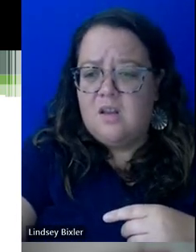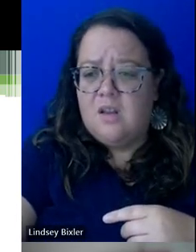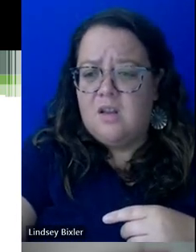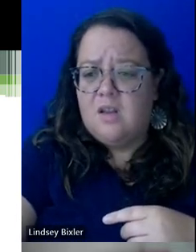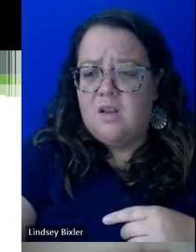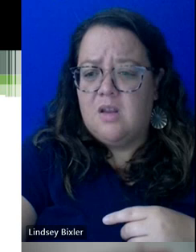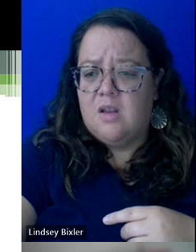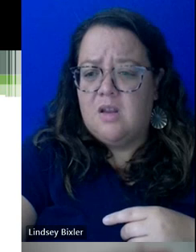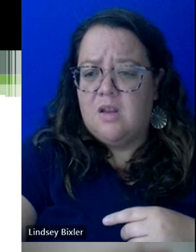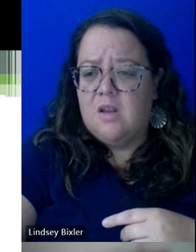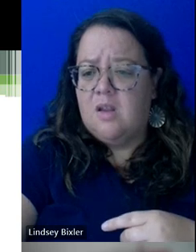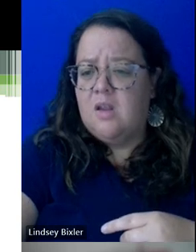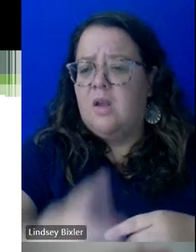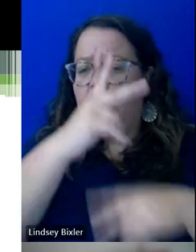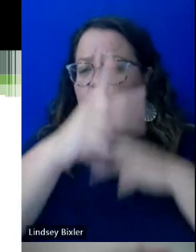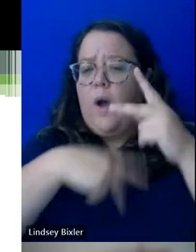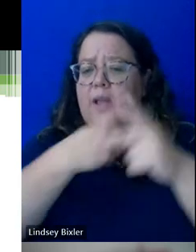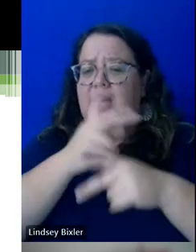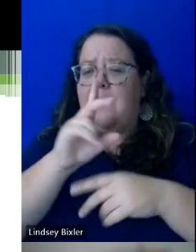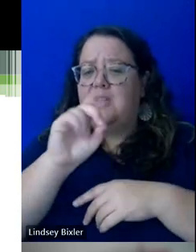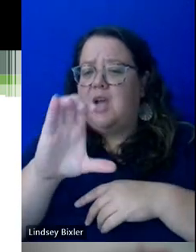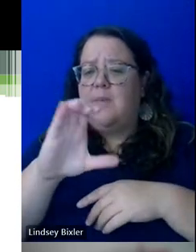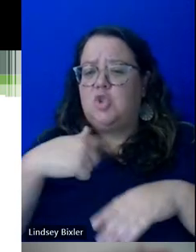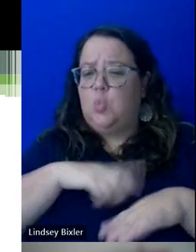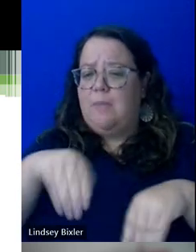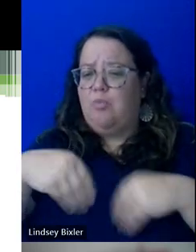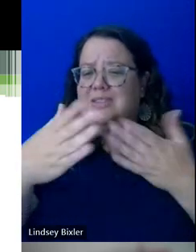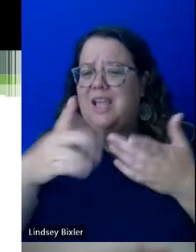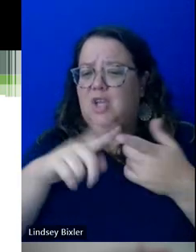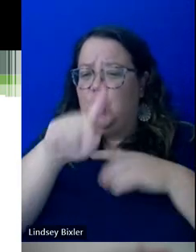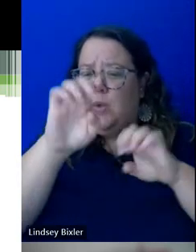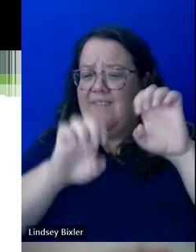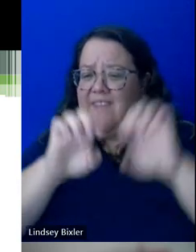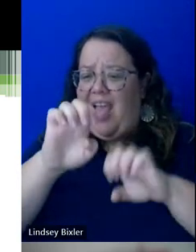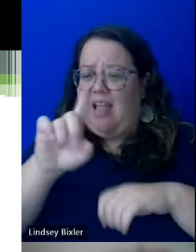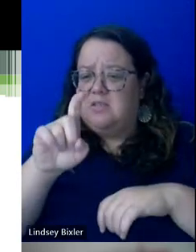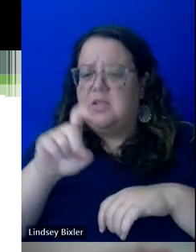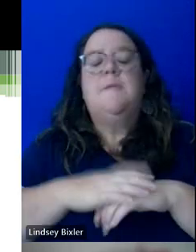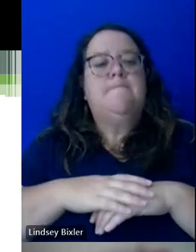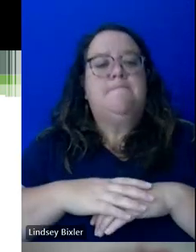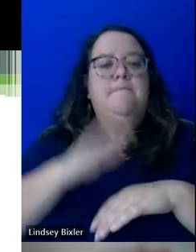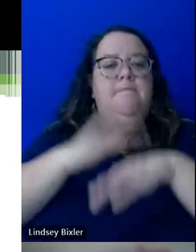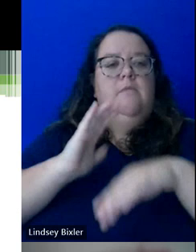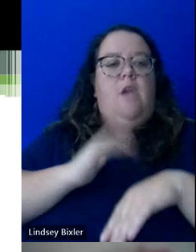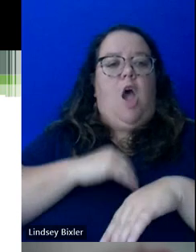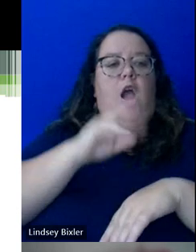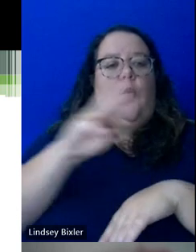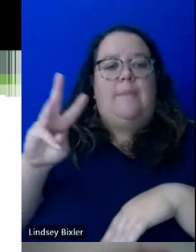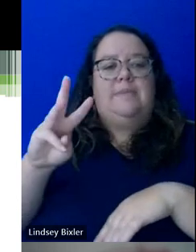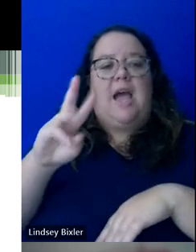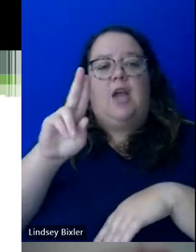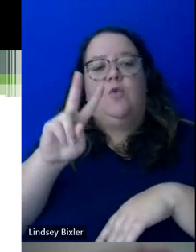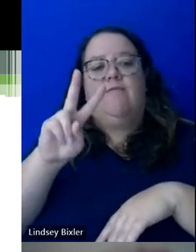would we present to you? Evals, question. So, on our website, which is uvm